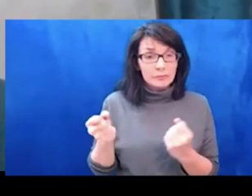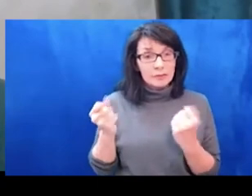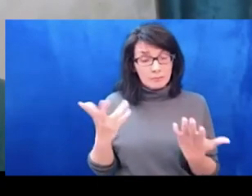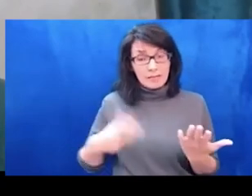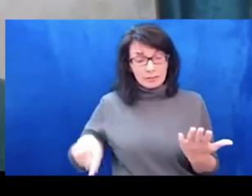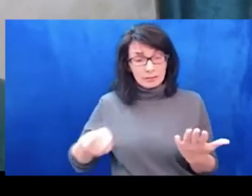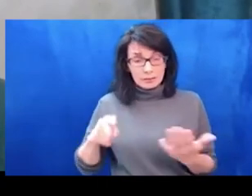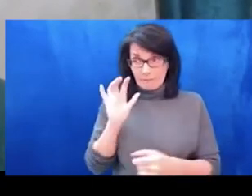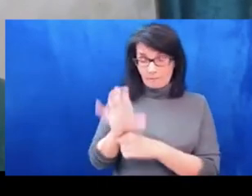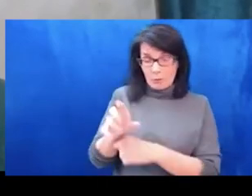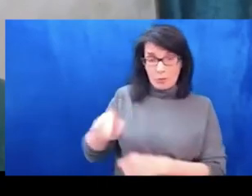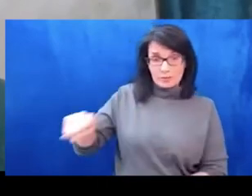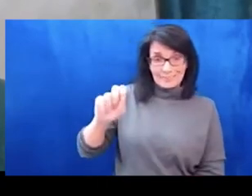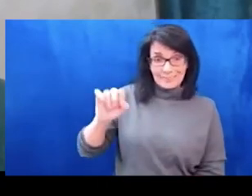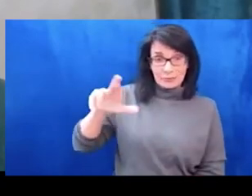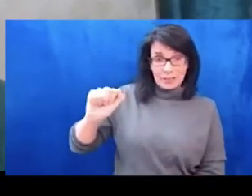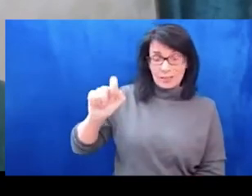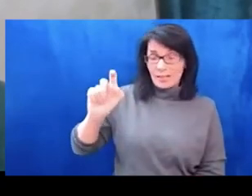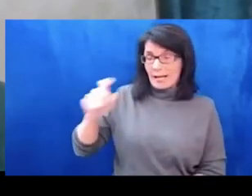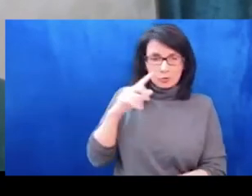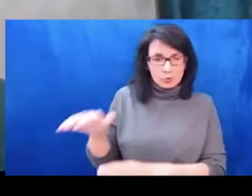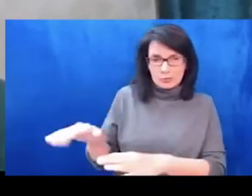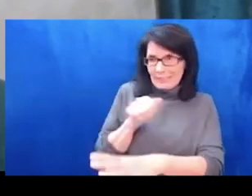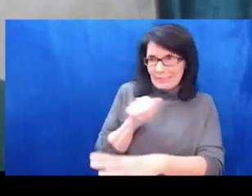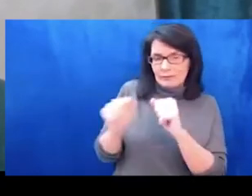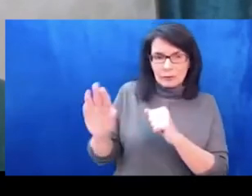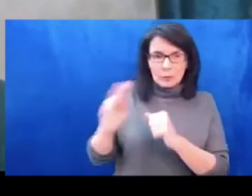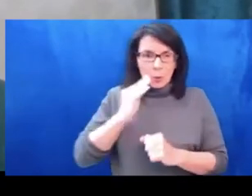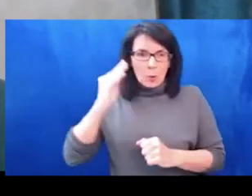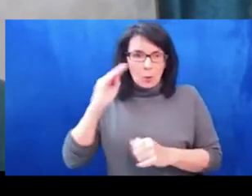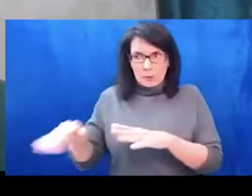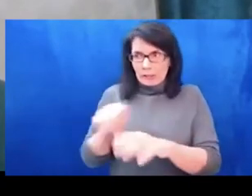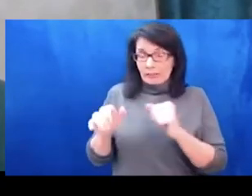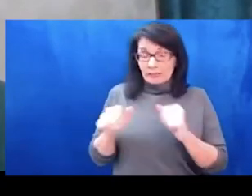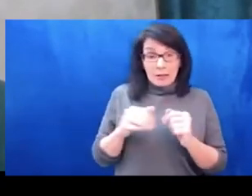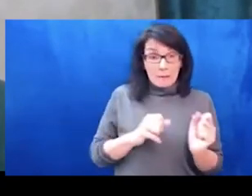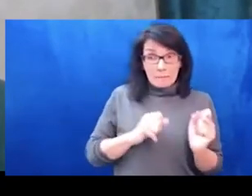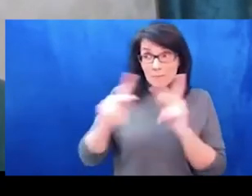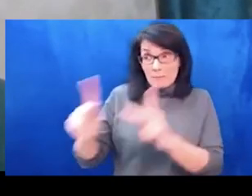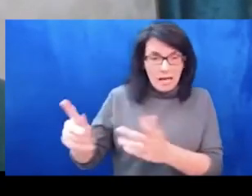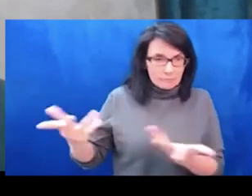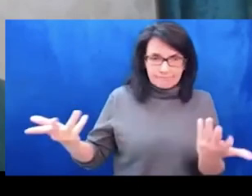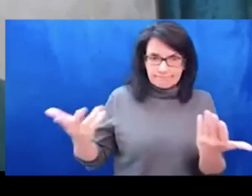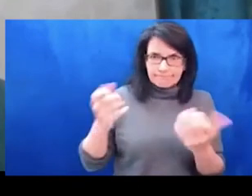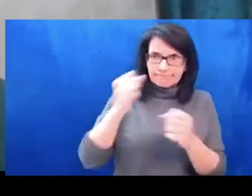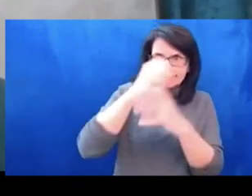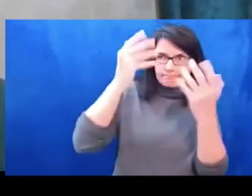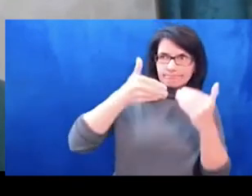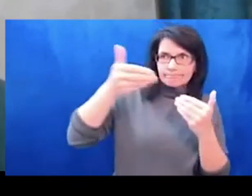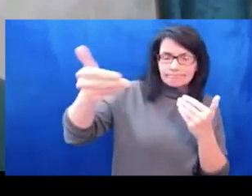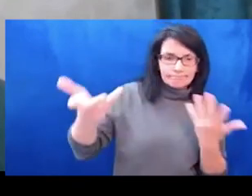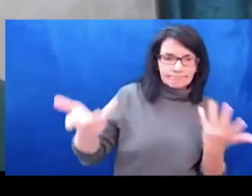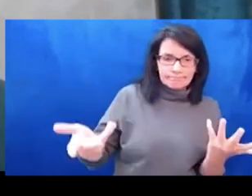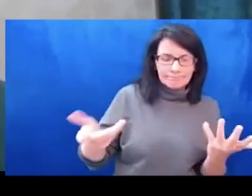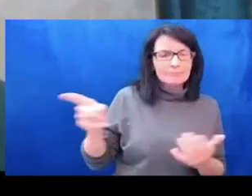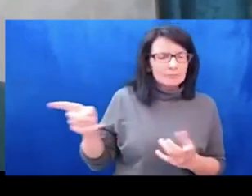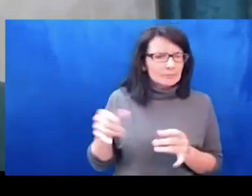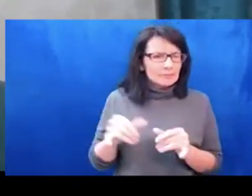Civilians have all the right to stay safe in their homes and city and not to be forced to leave.